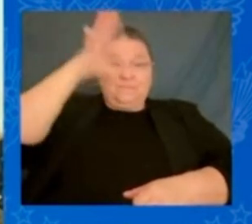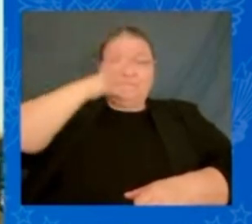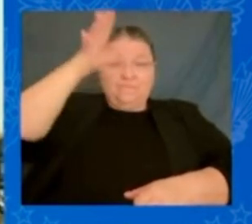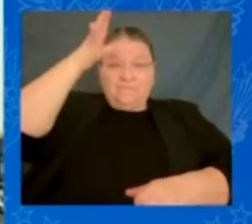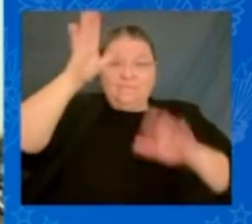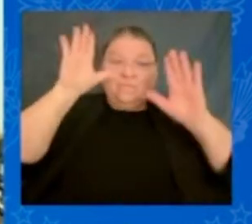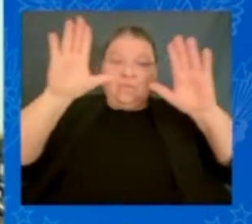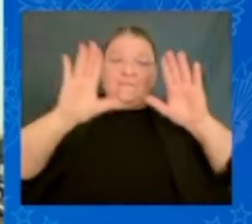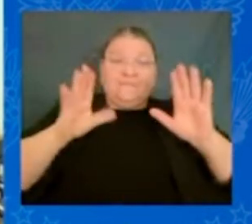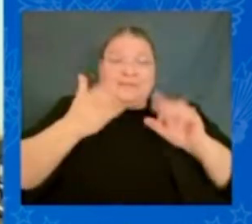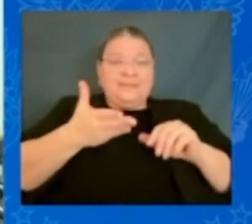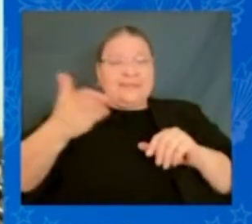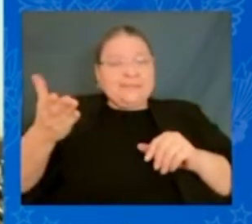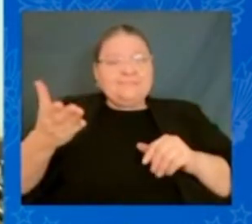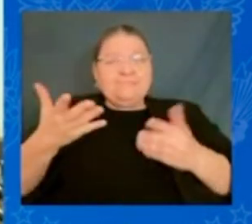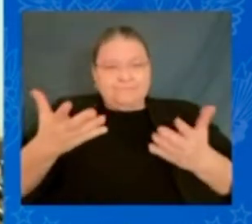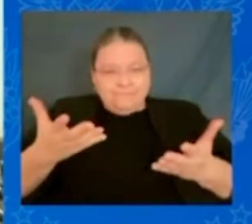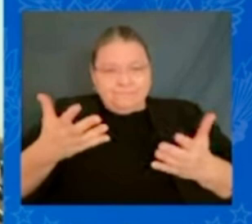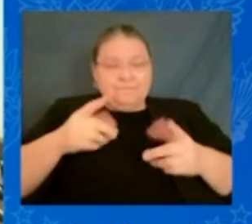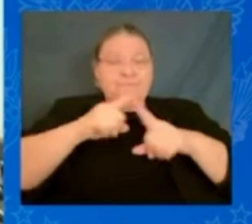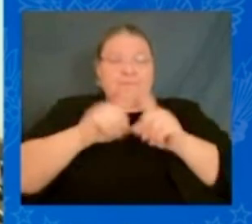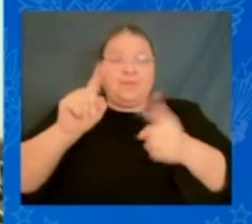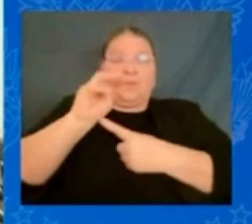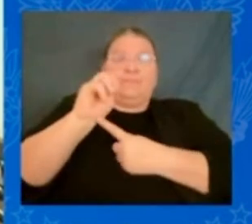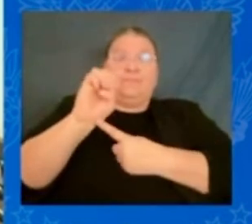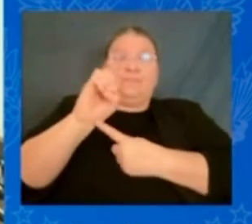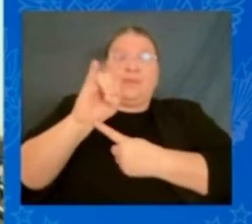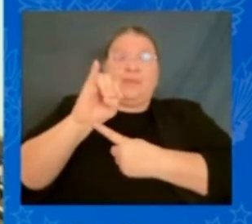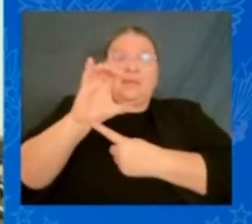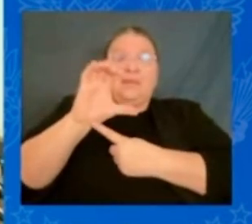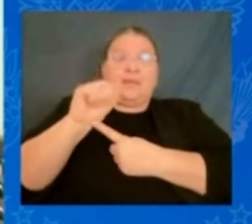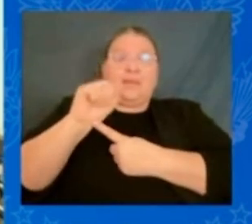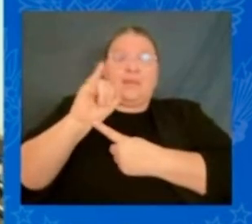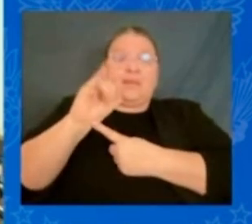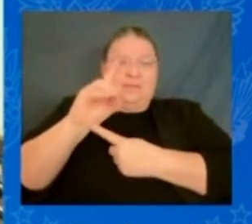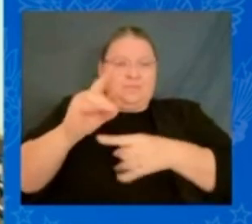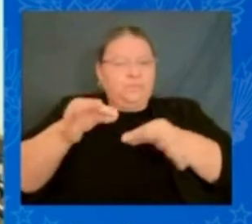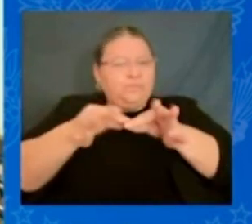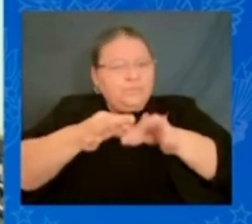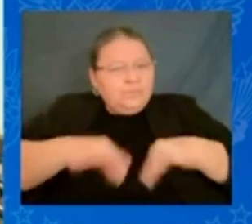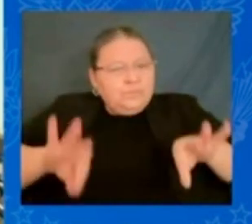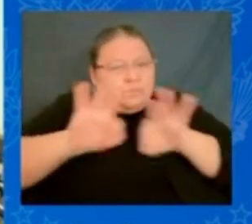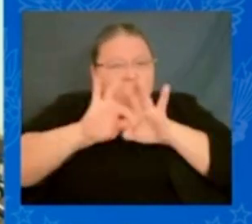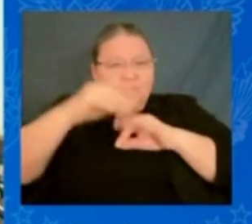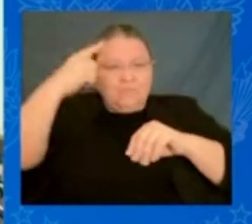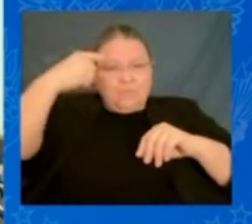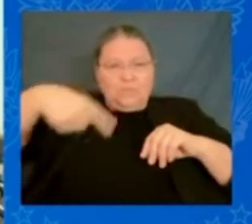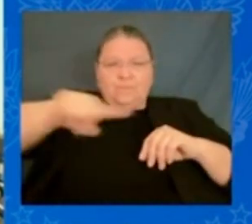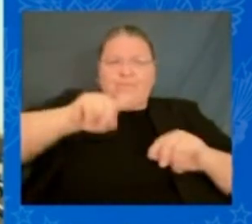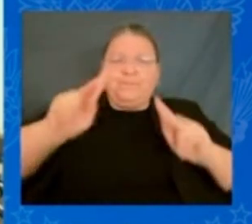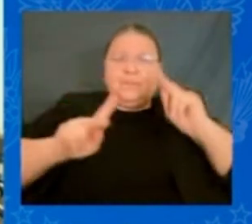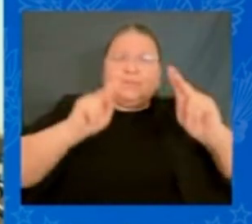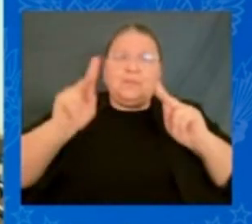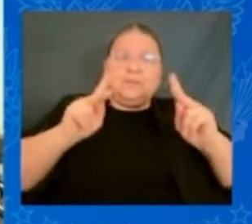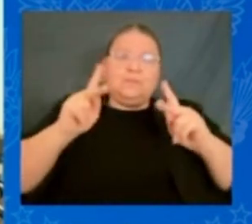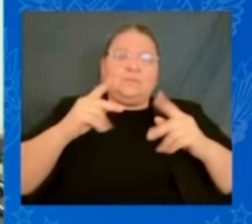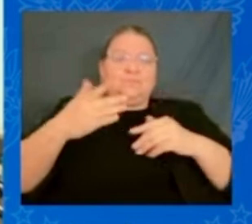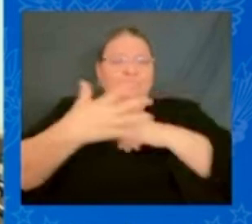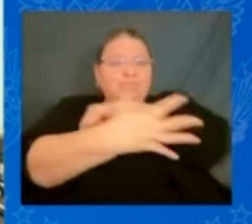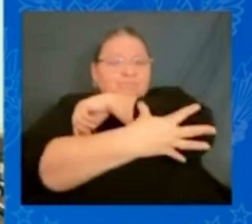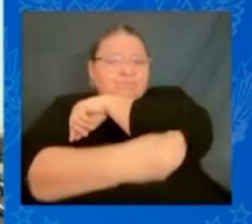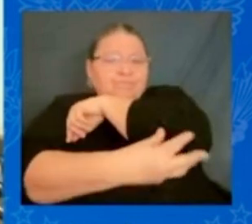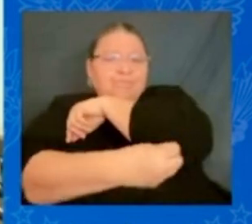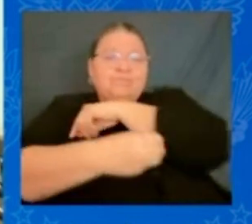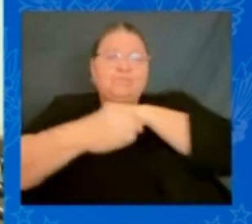Look, Medicaid is critically important to people that are having trouble making it. And the Affordable Care Act, we